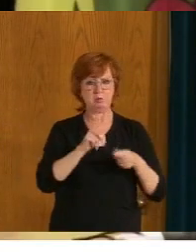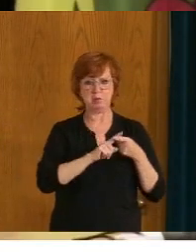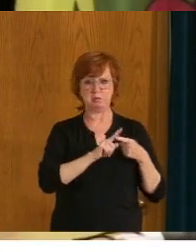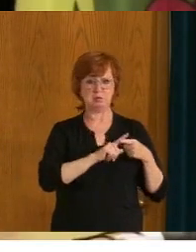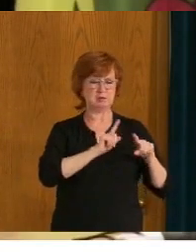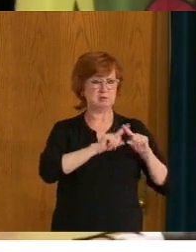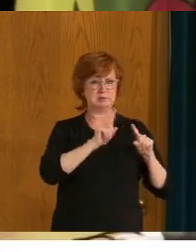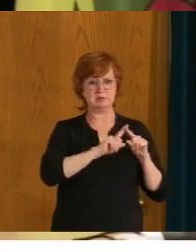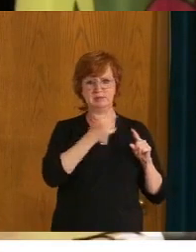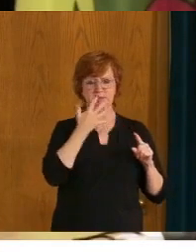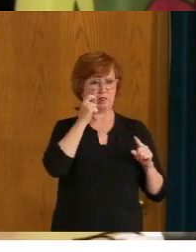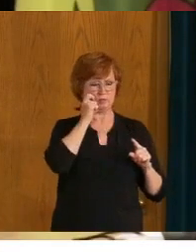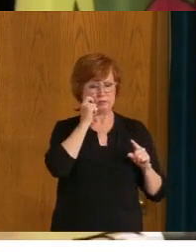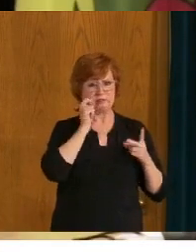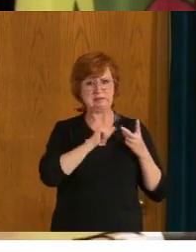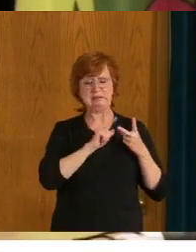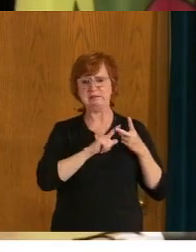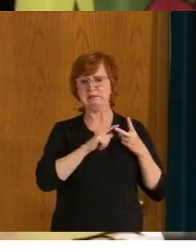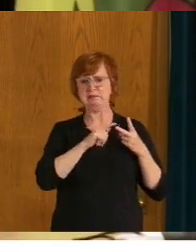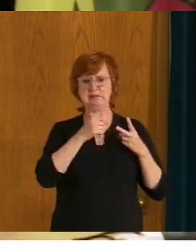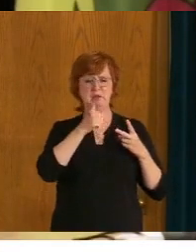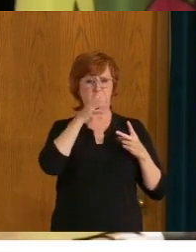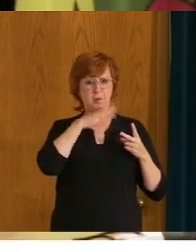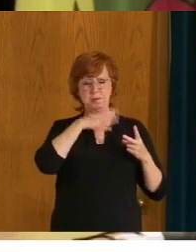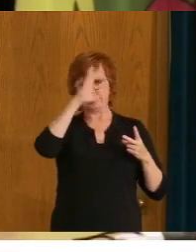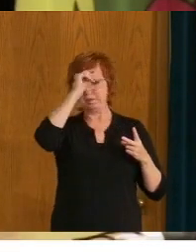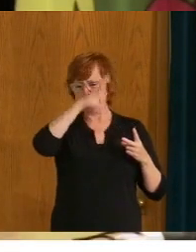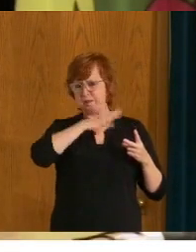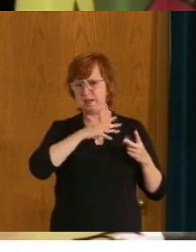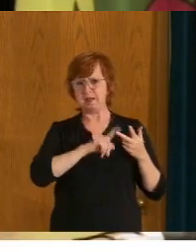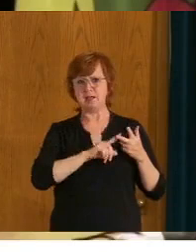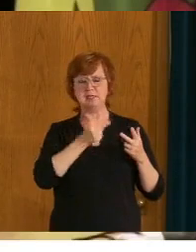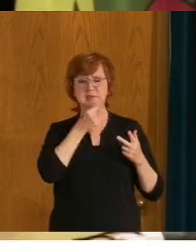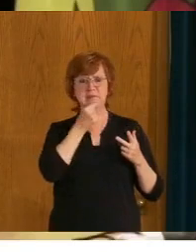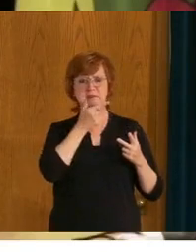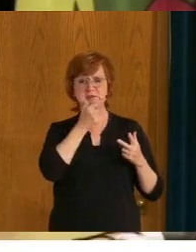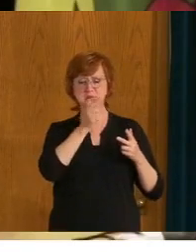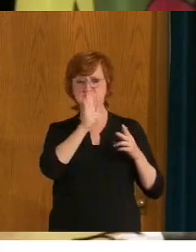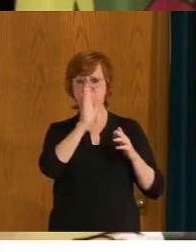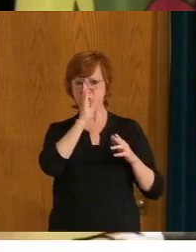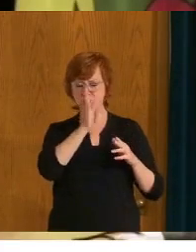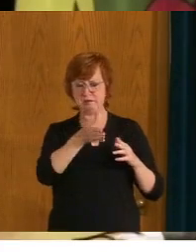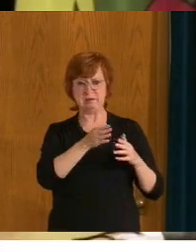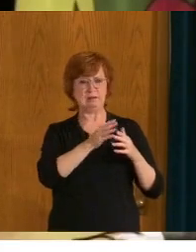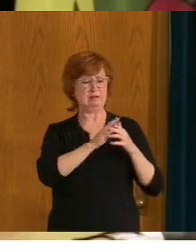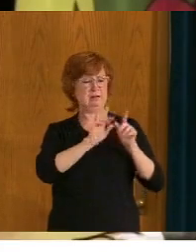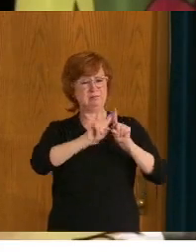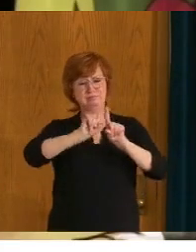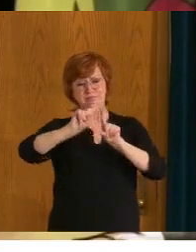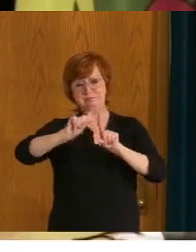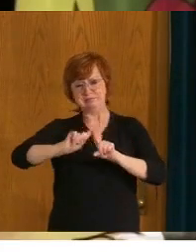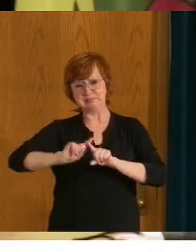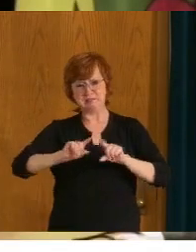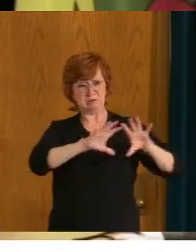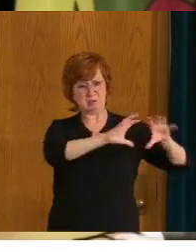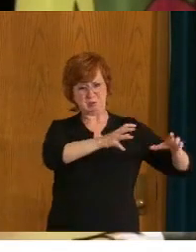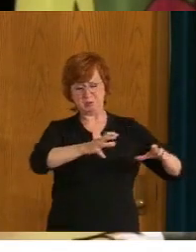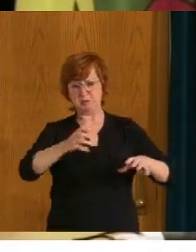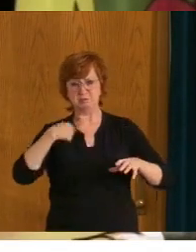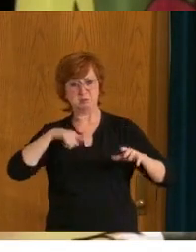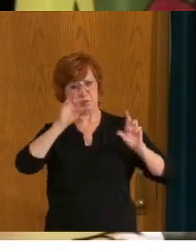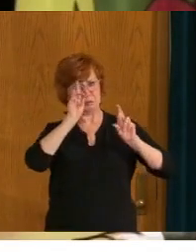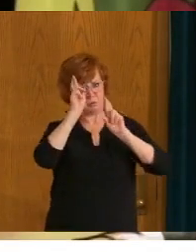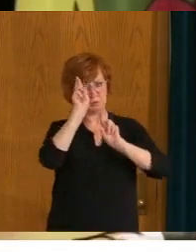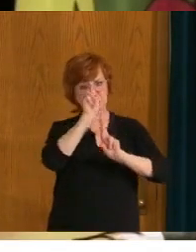or their sexual orientation. And when you look back historically, the worst moments in our Canadian history is when we have forgotten